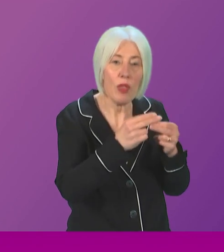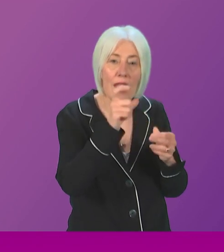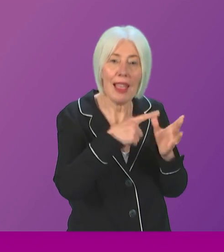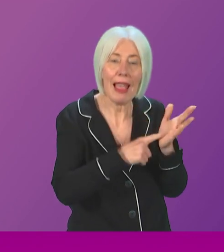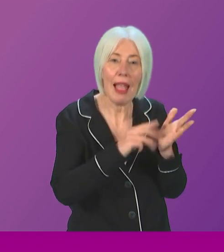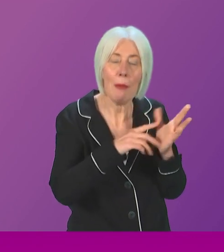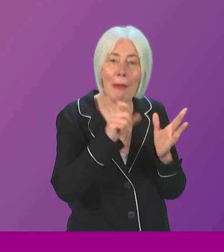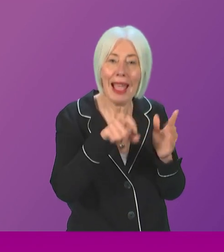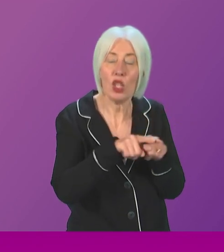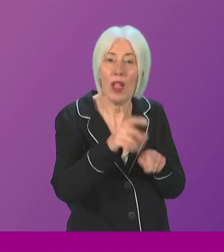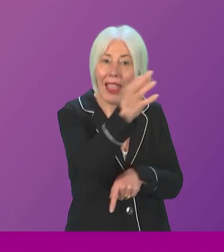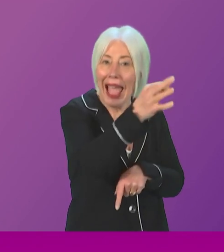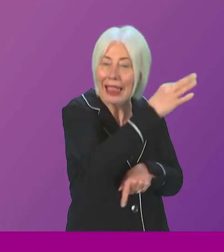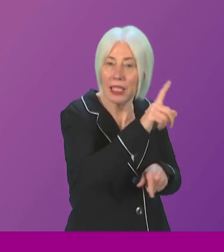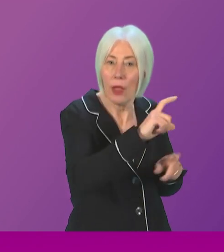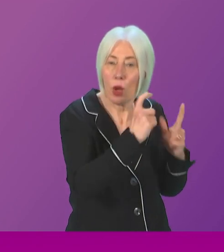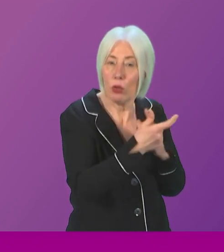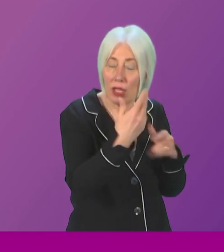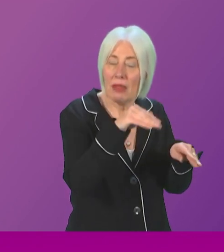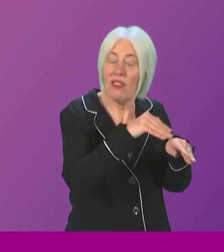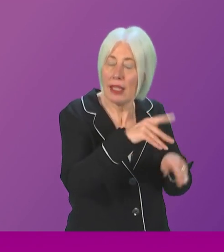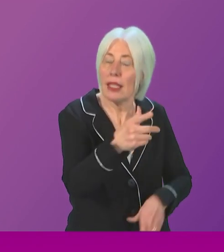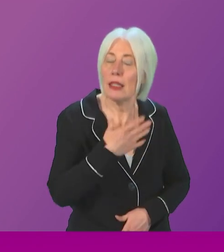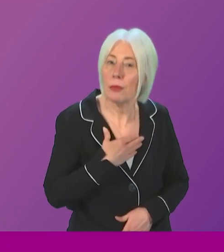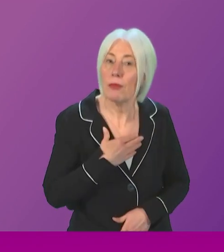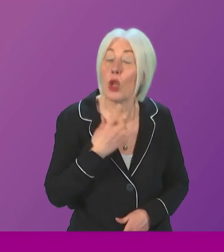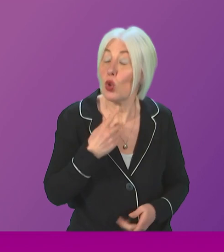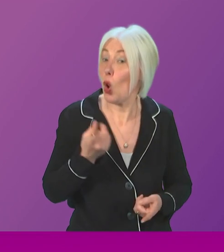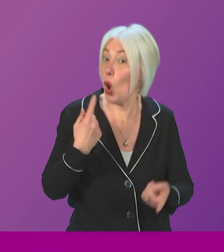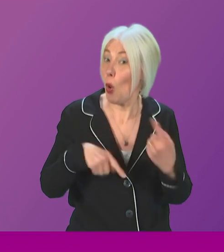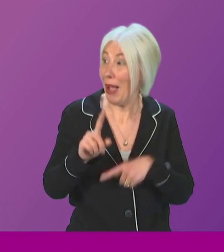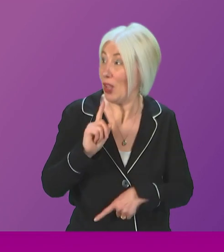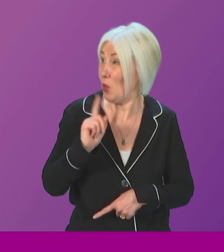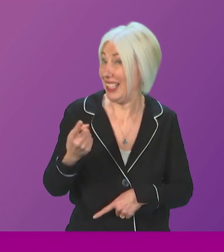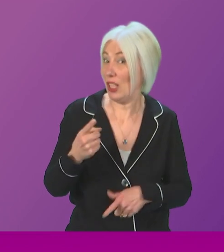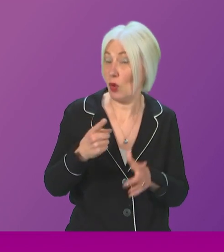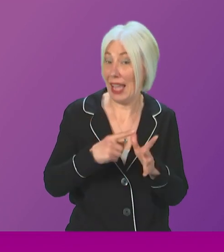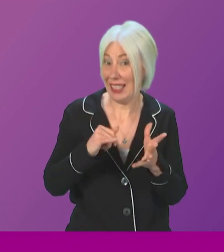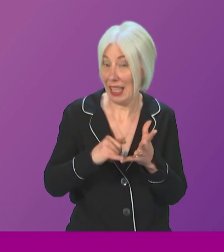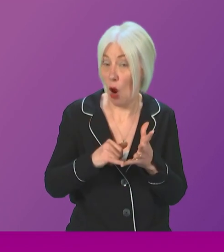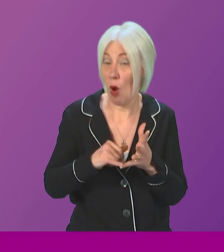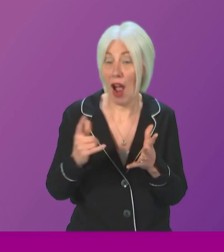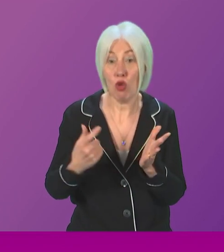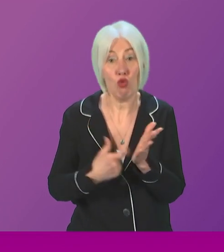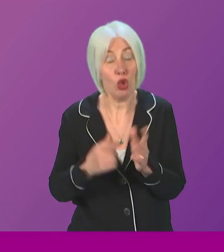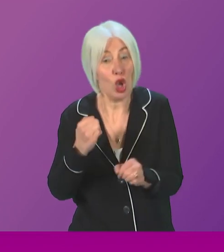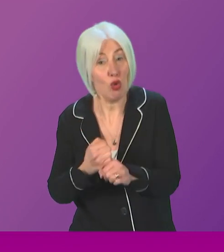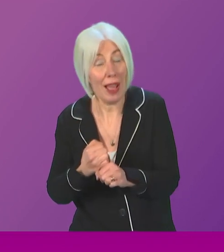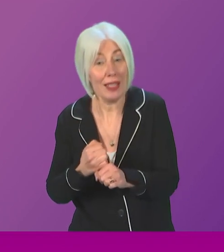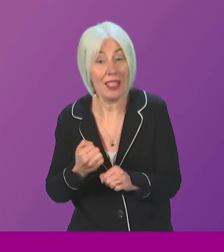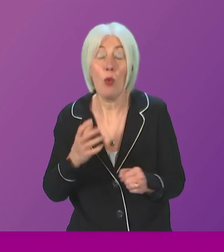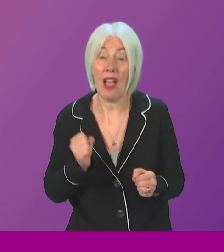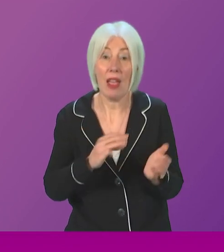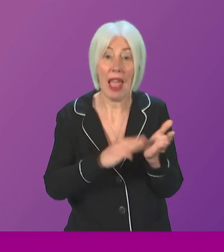but also with the island communities that have been affected. And I go back to my response to both Anasawa and to Rhoda Grant, that we have the MV